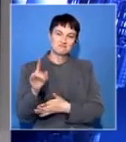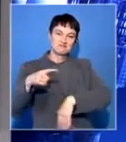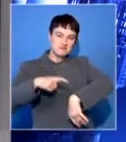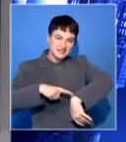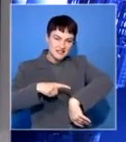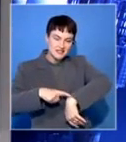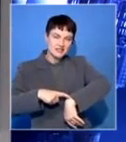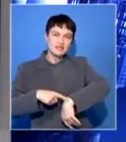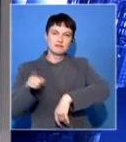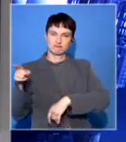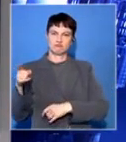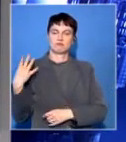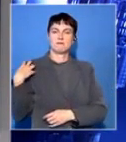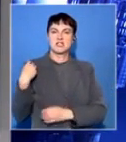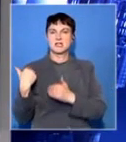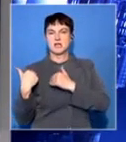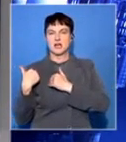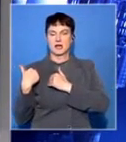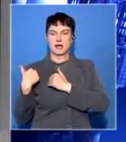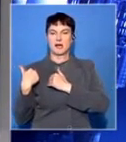Mineral Resources Minister Nguwako Ramathlodi. Let's take a look.